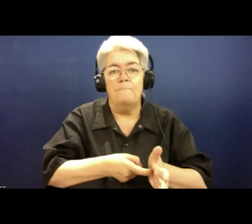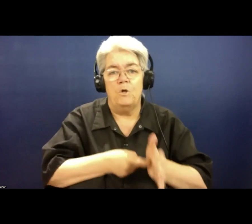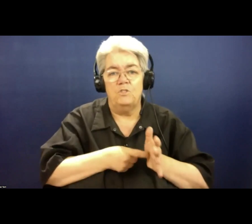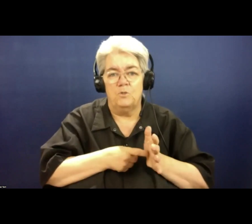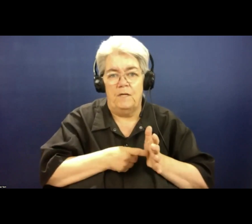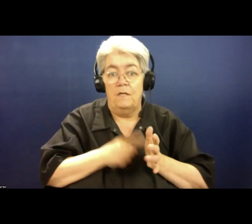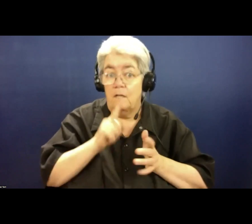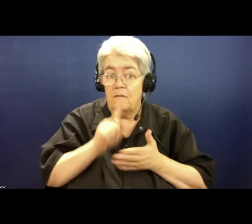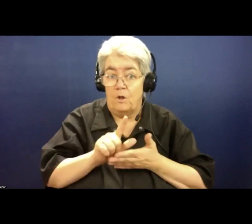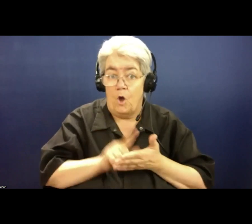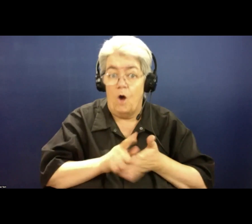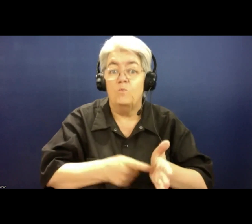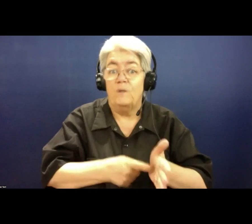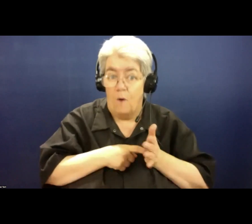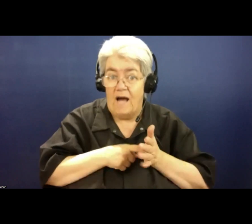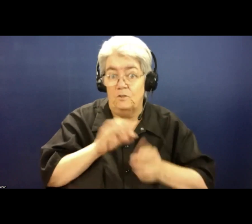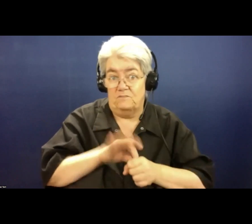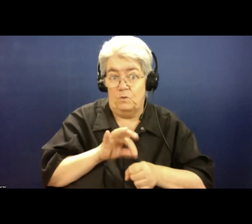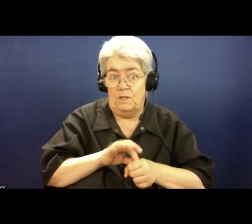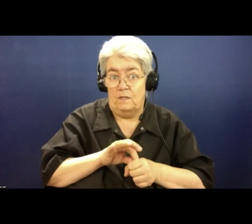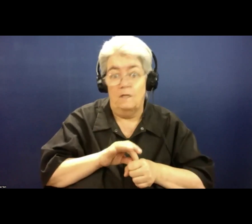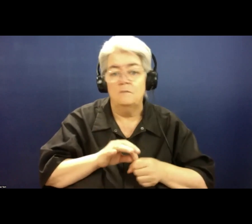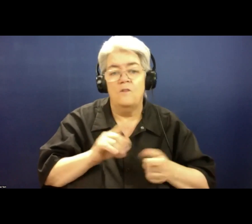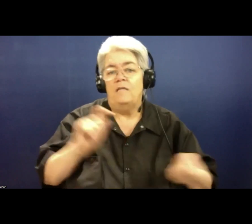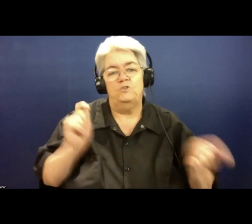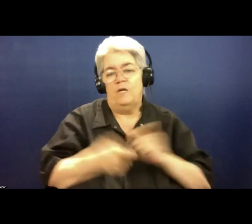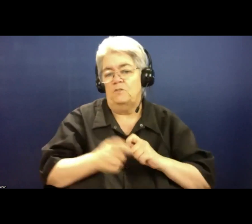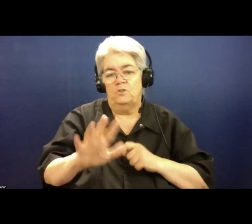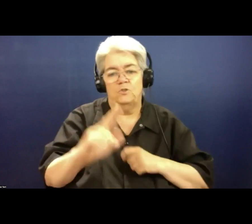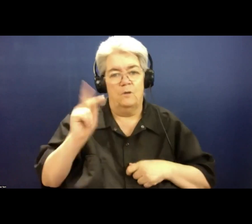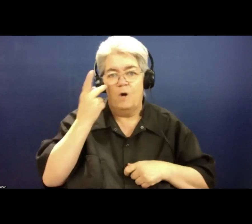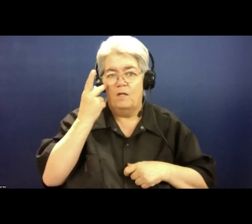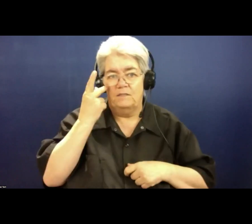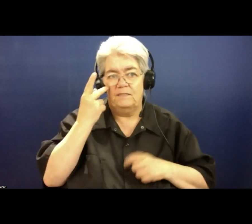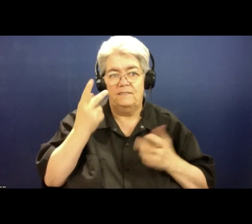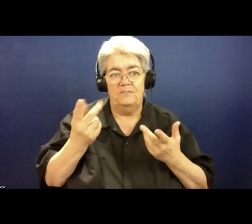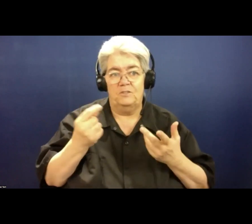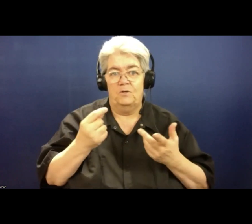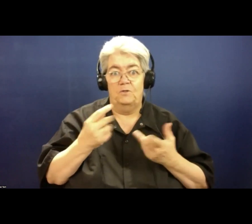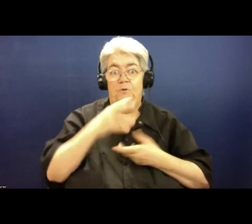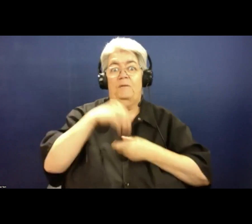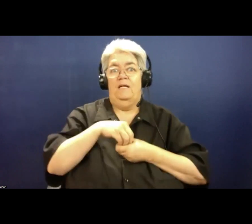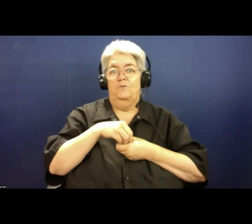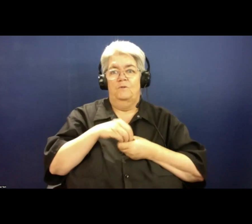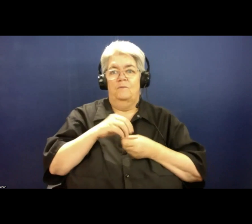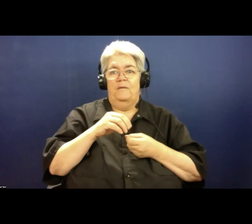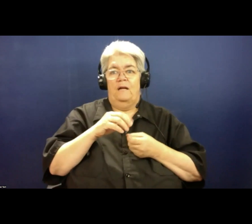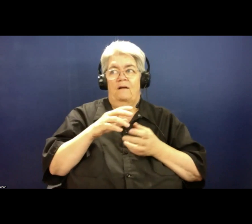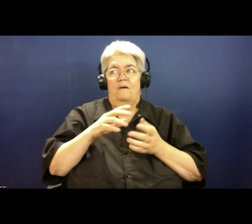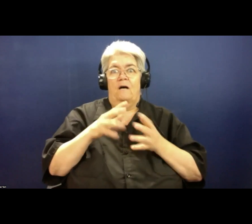What that does is changes the political landscape. So you'd probably put me right in the middle of American politics, to be honest.